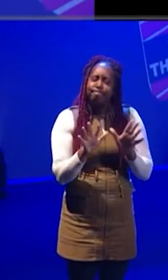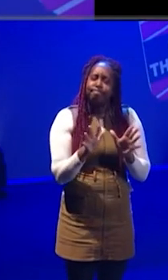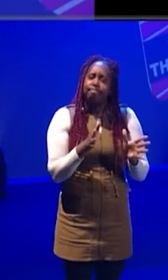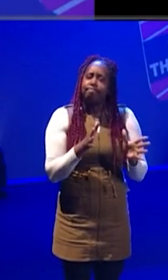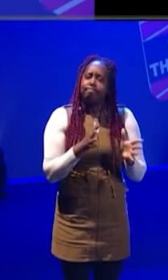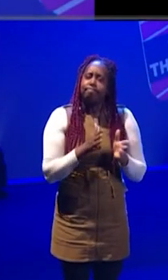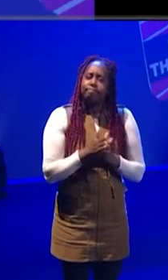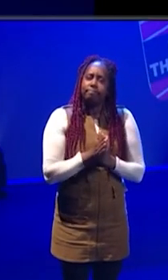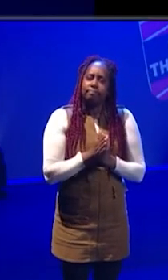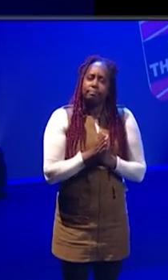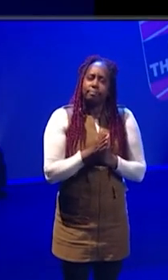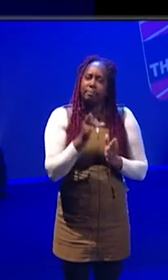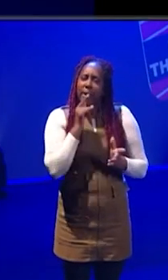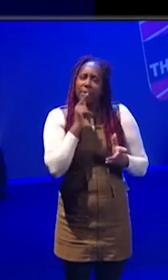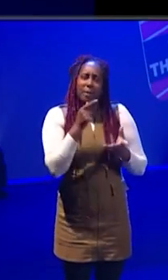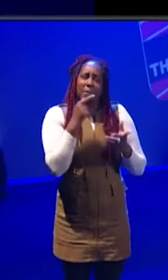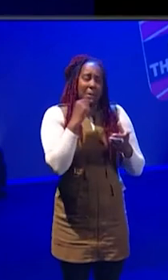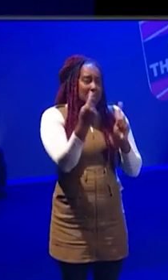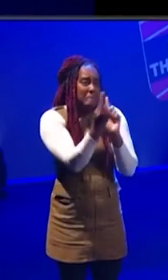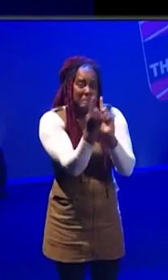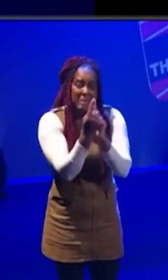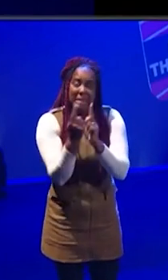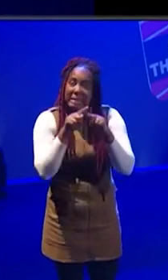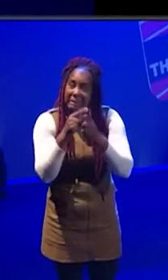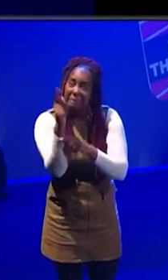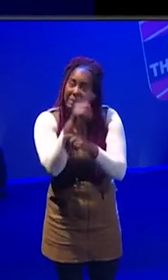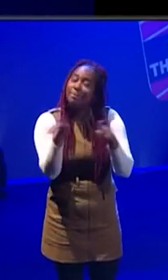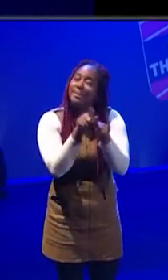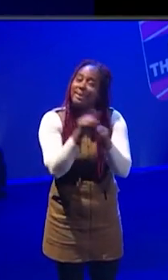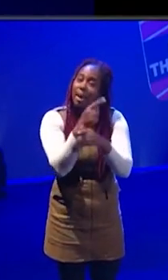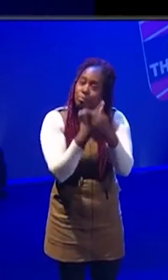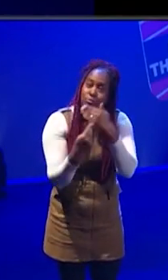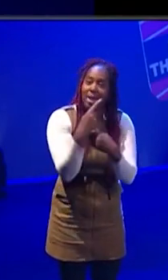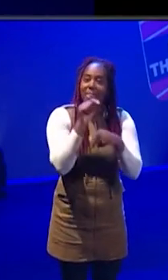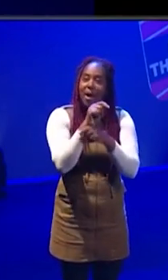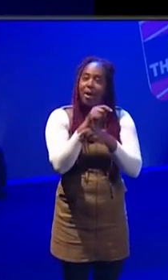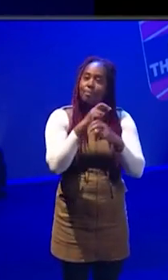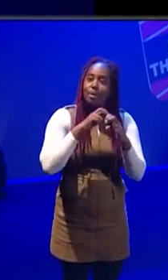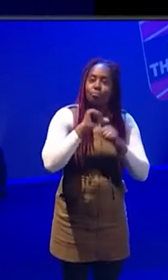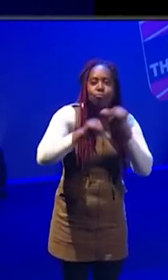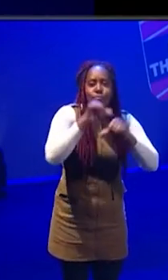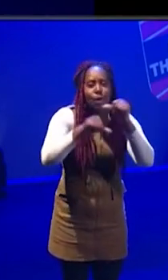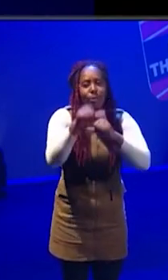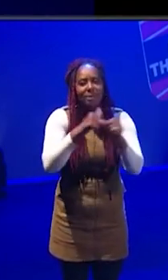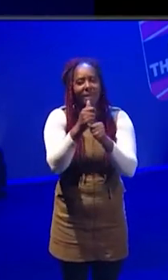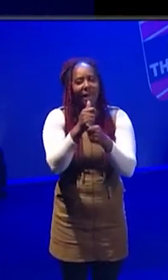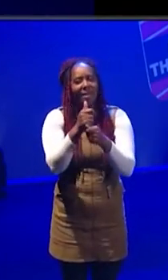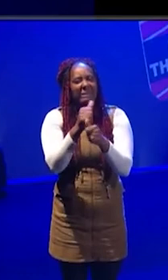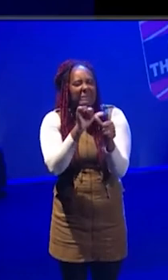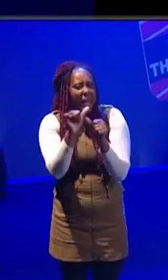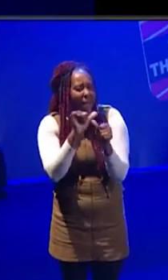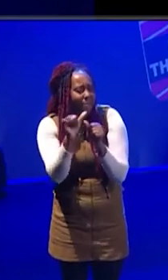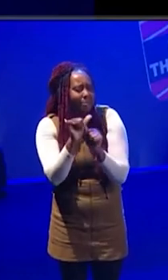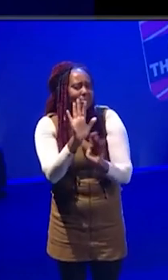teaming up with colleagues who are freelancers can help make the journey a little bit less lonely. And I